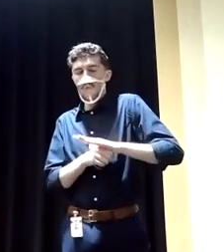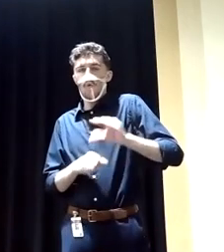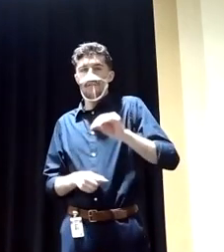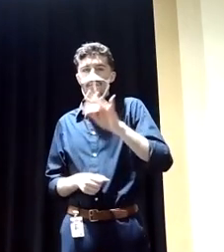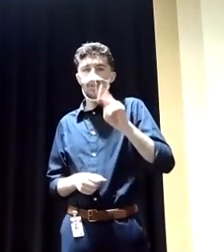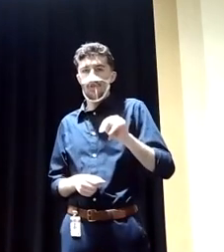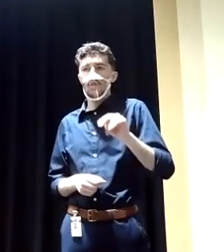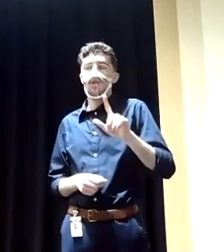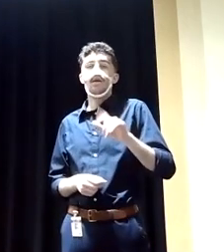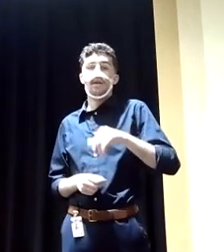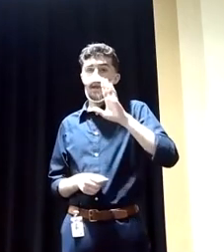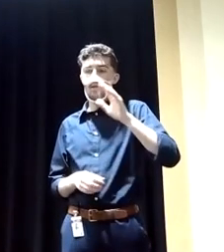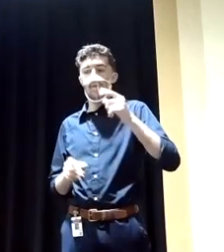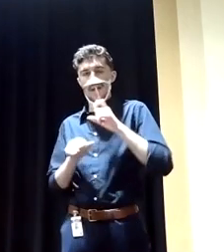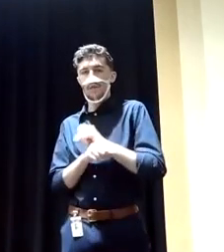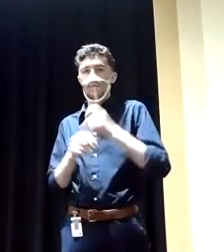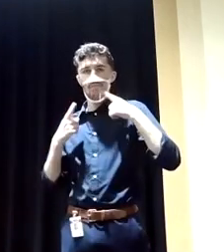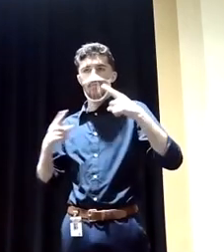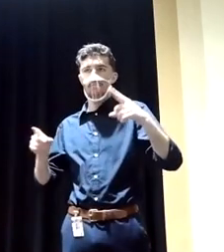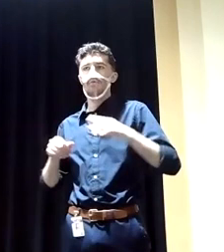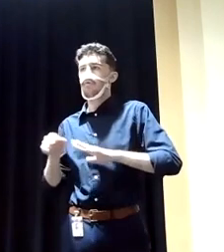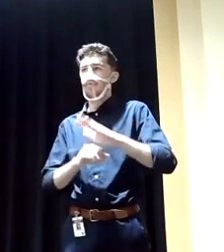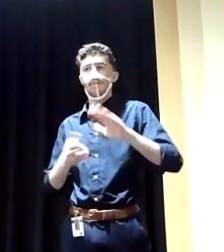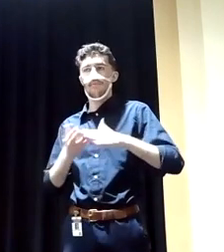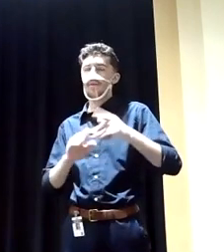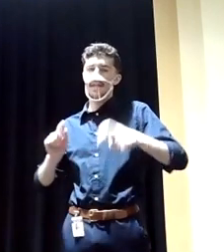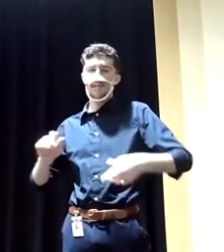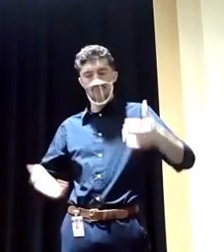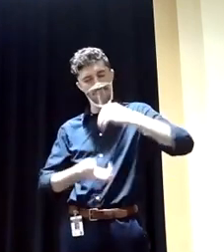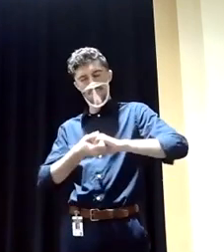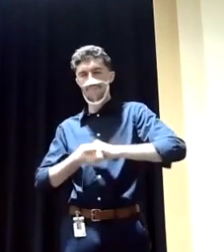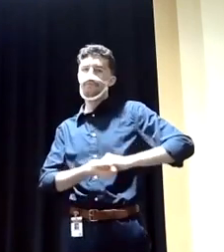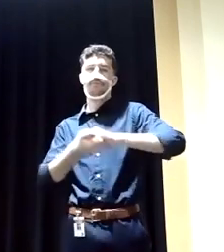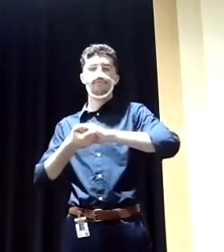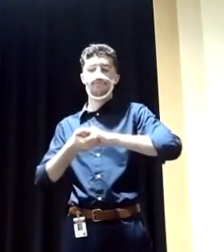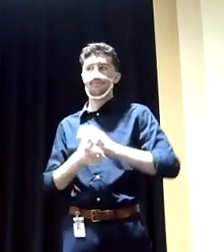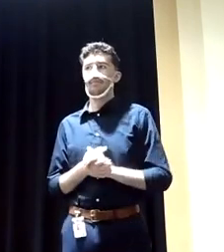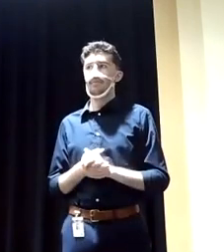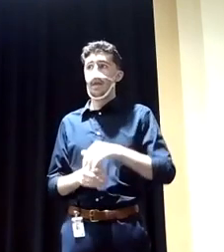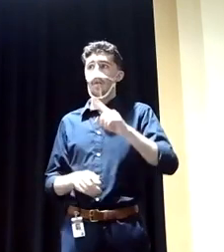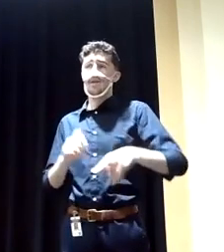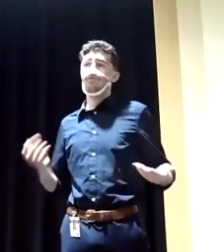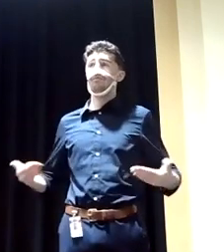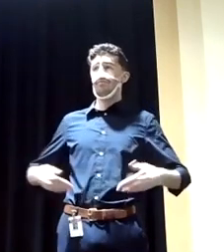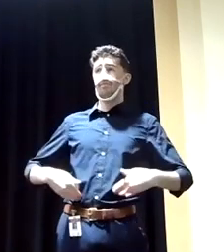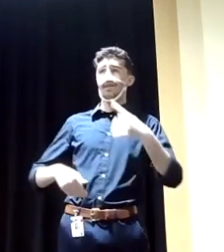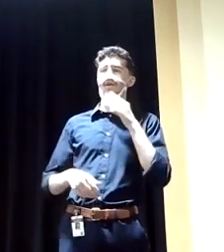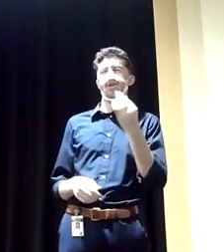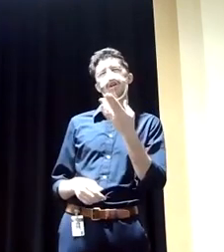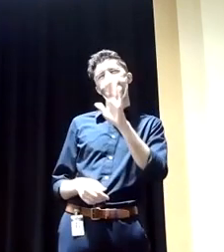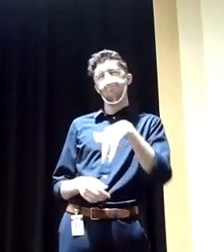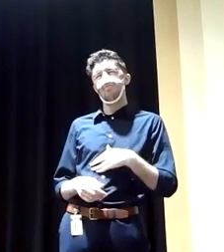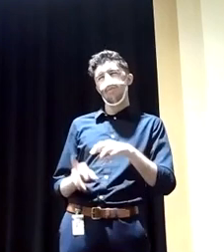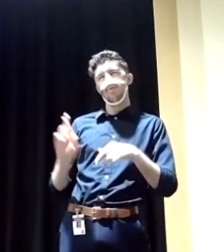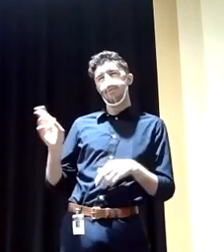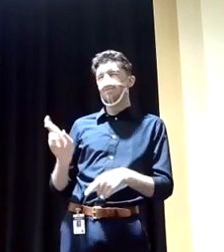We have to get it done for the entire community. We work with the community. We can't sit back and say, well, you know what? Our Republicans down the